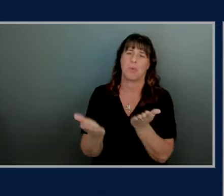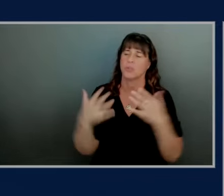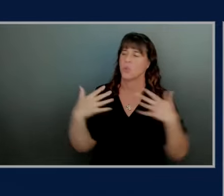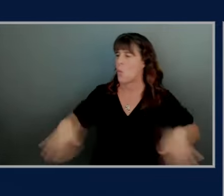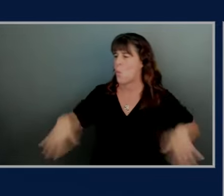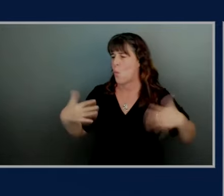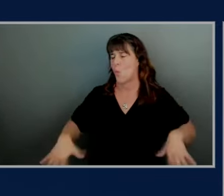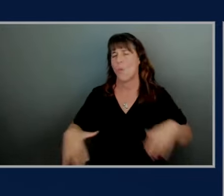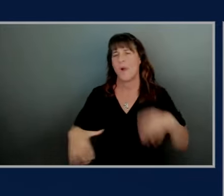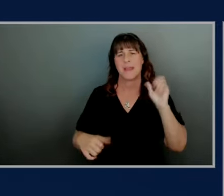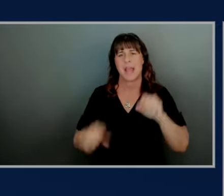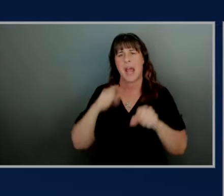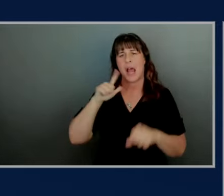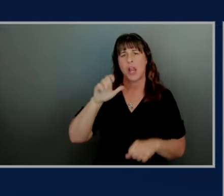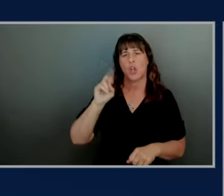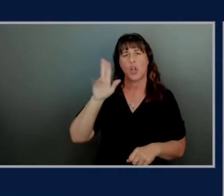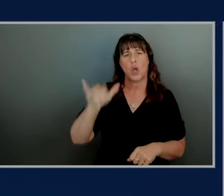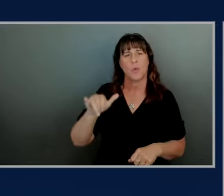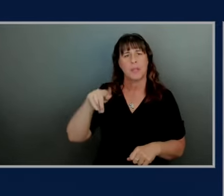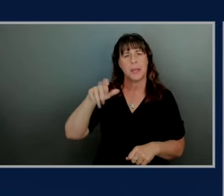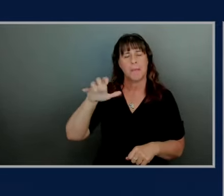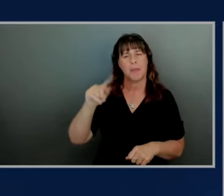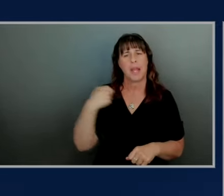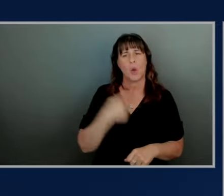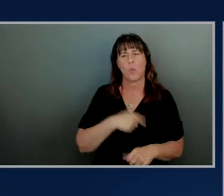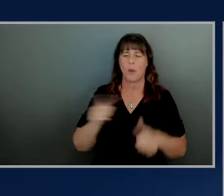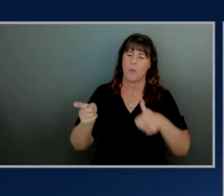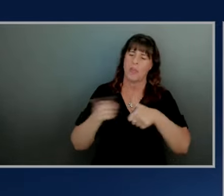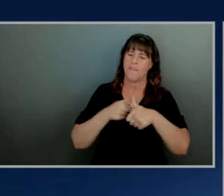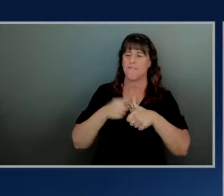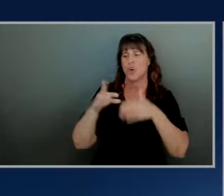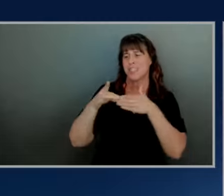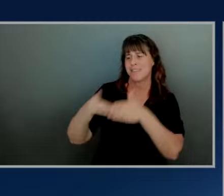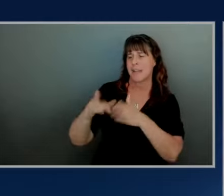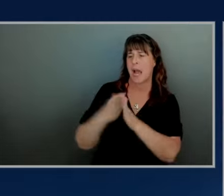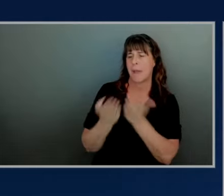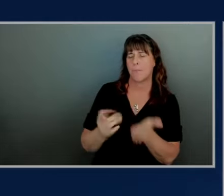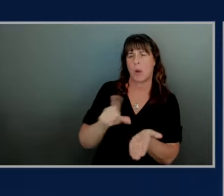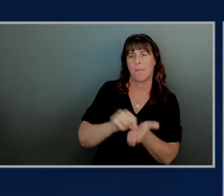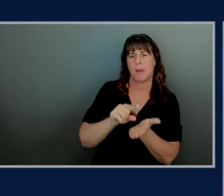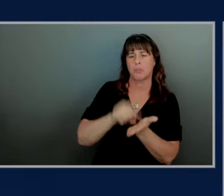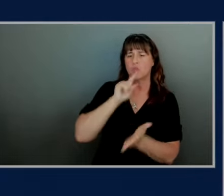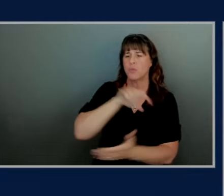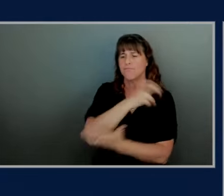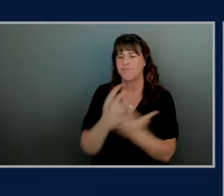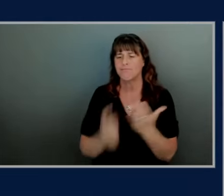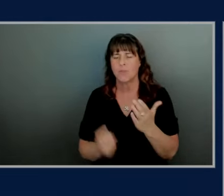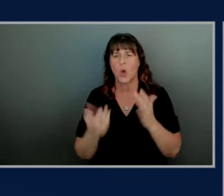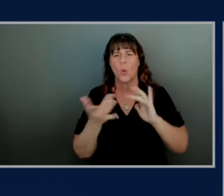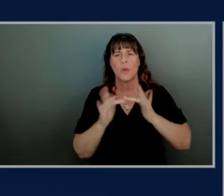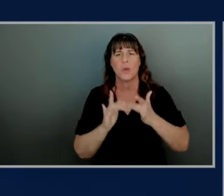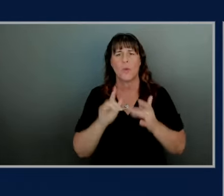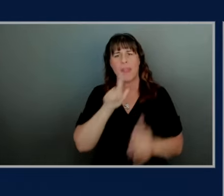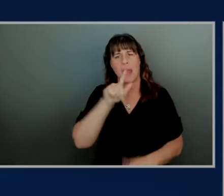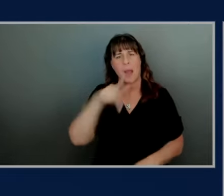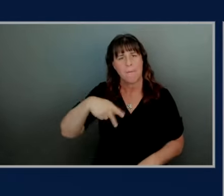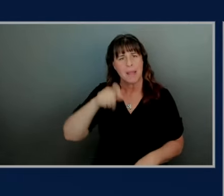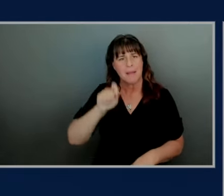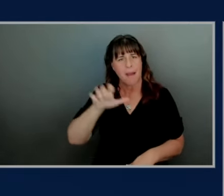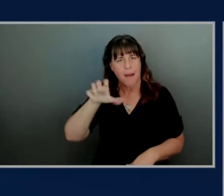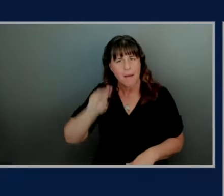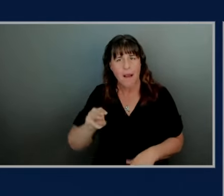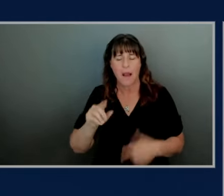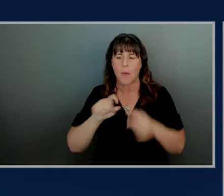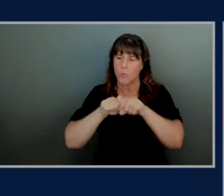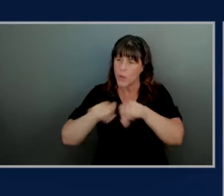thing about lonely planet we were also one of the first guidebook publishers to jump into sort of a digital experience with LP.com we released and